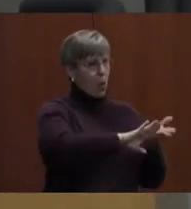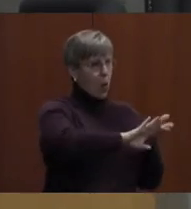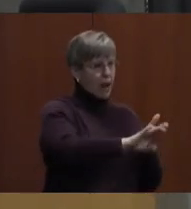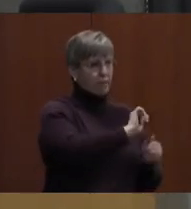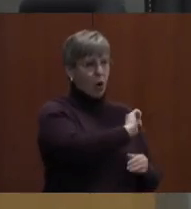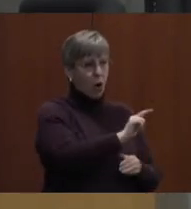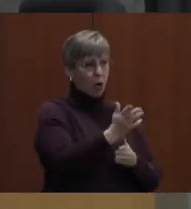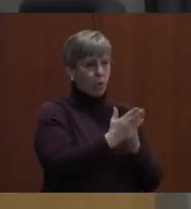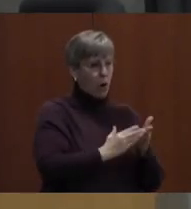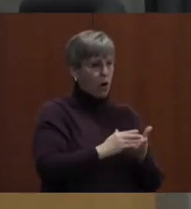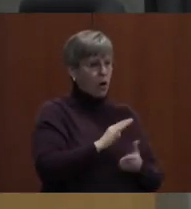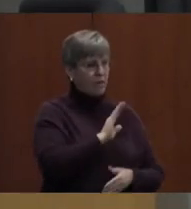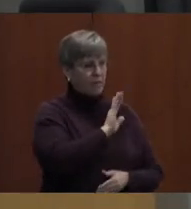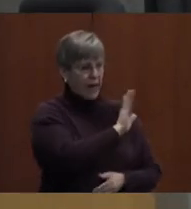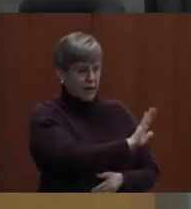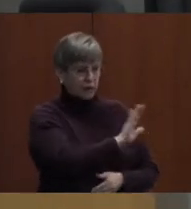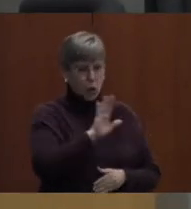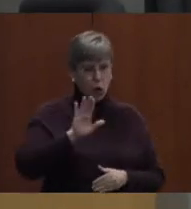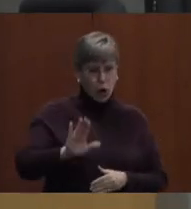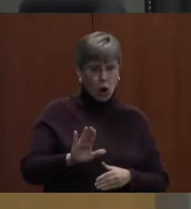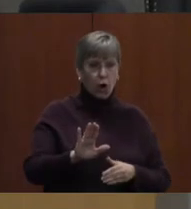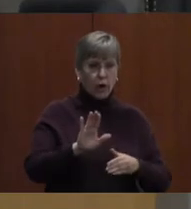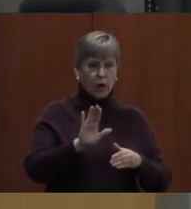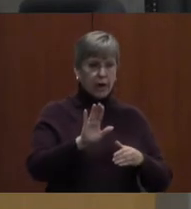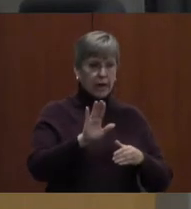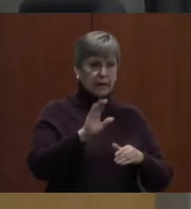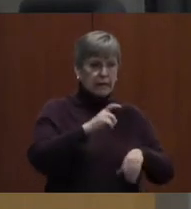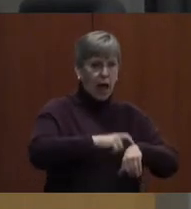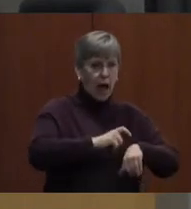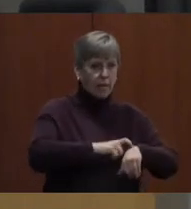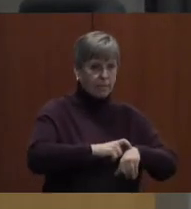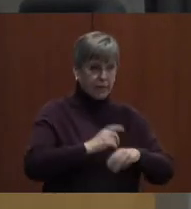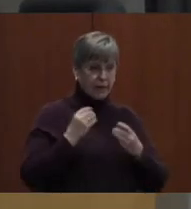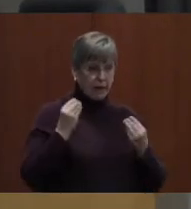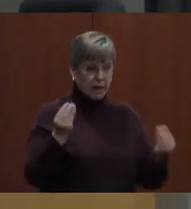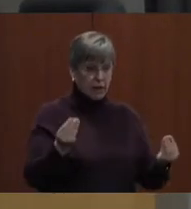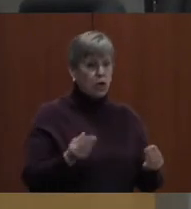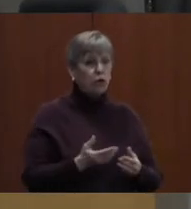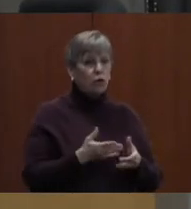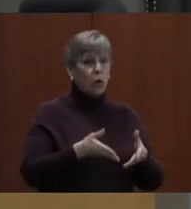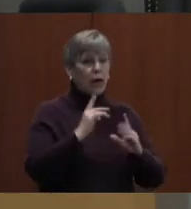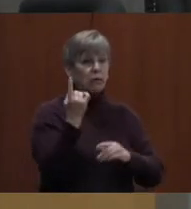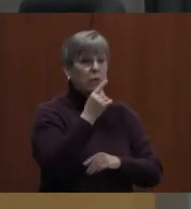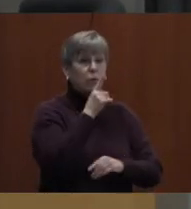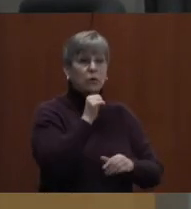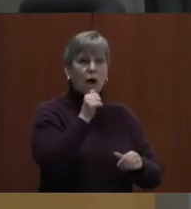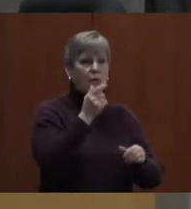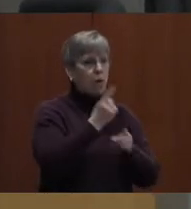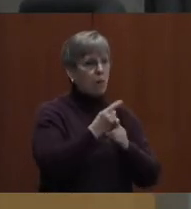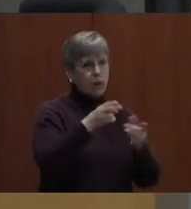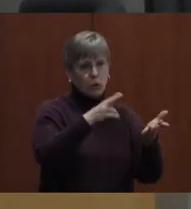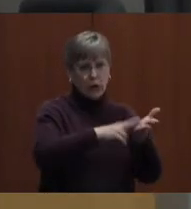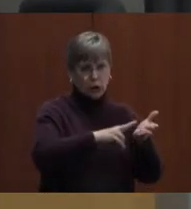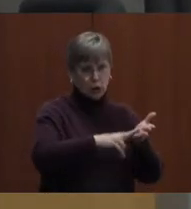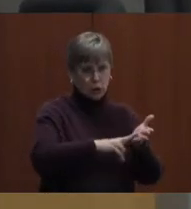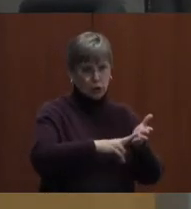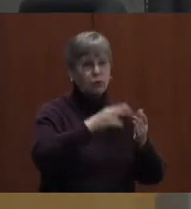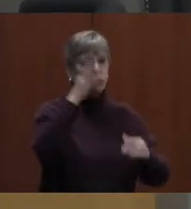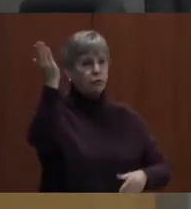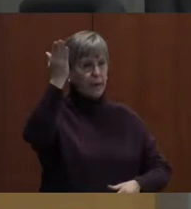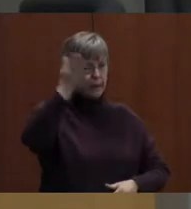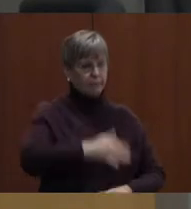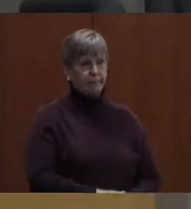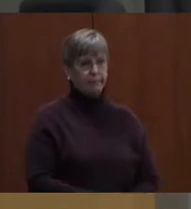a portion of his or her allotted time to permit someone who has not properly registered to speak.